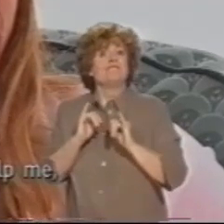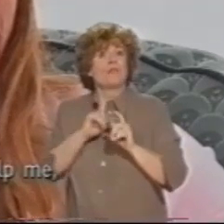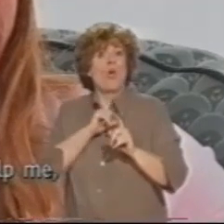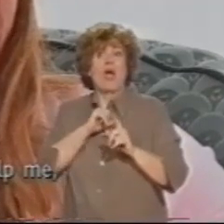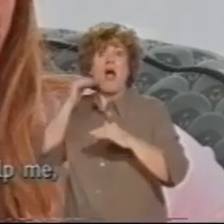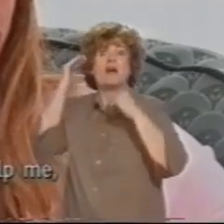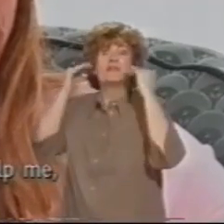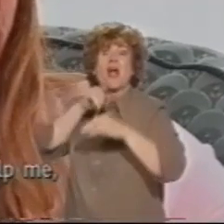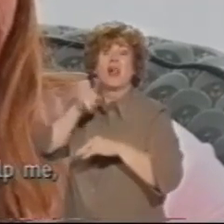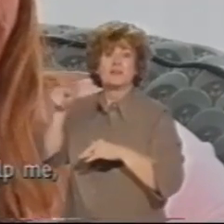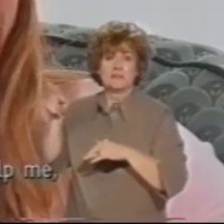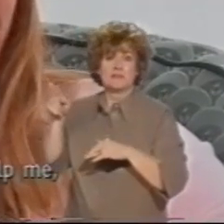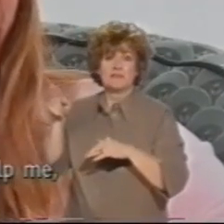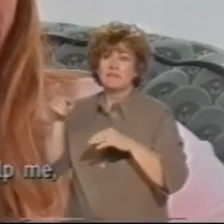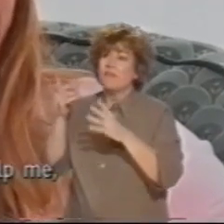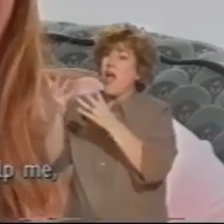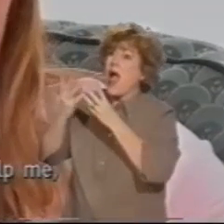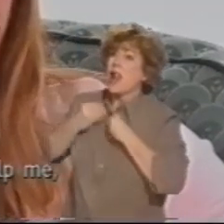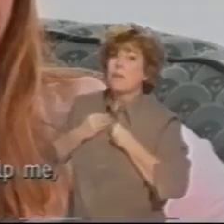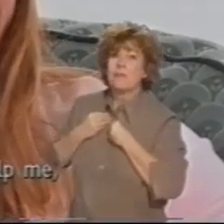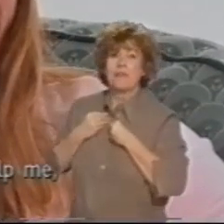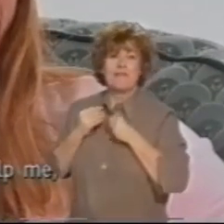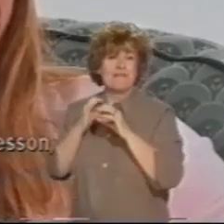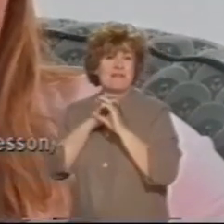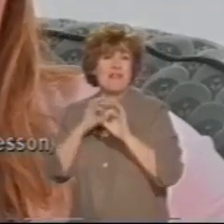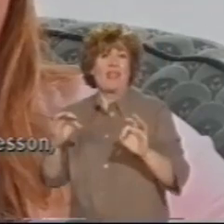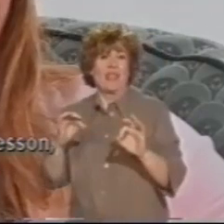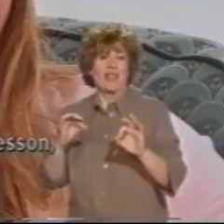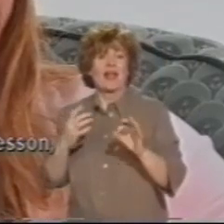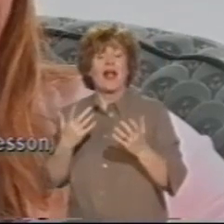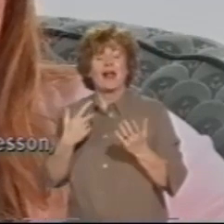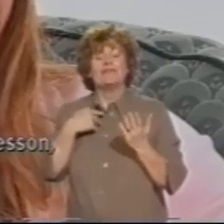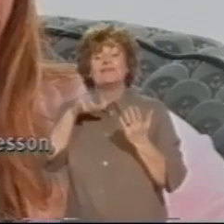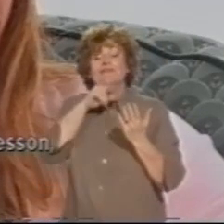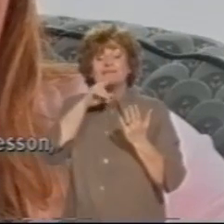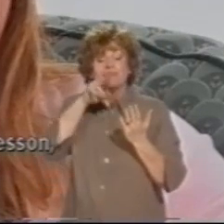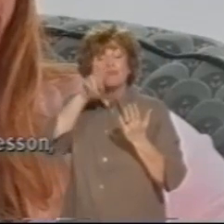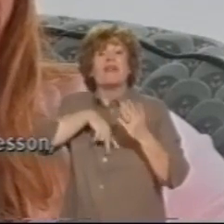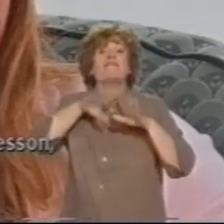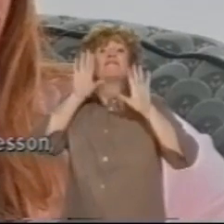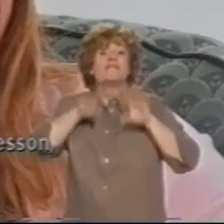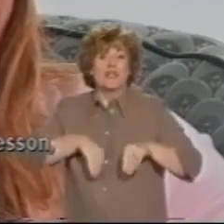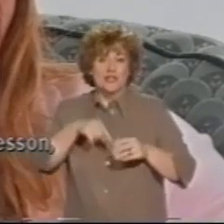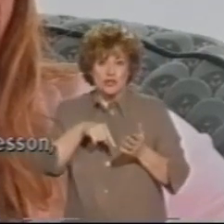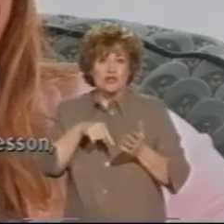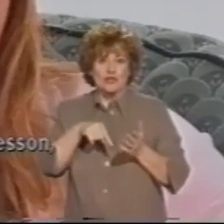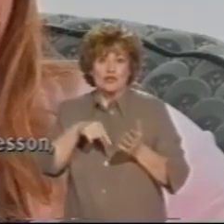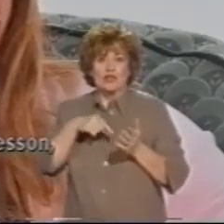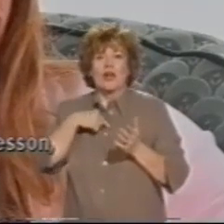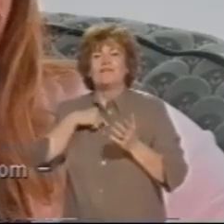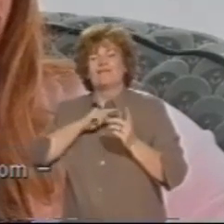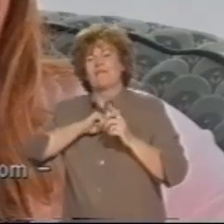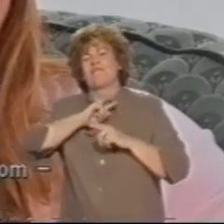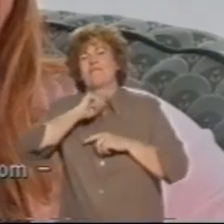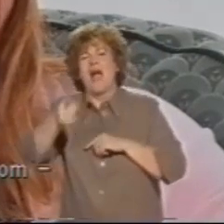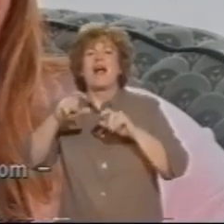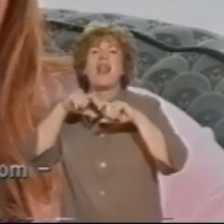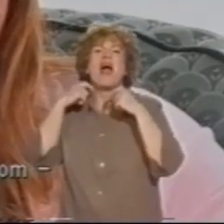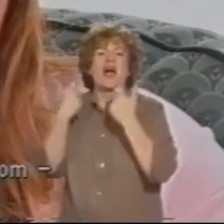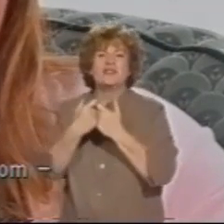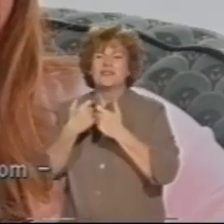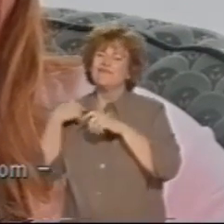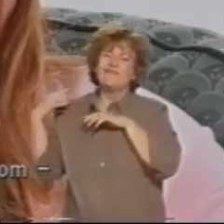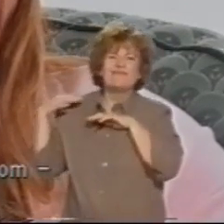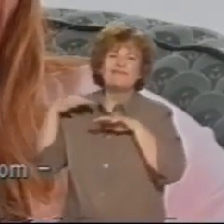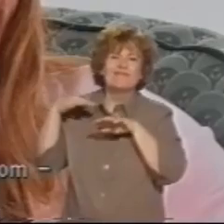they also did nothing to help me. And when I finished the lesson, some children took me,